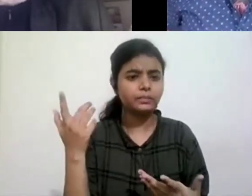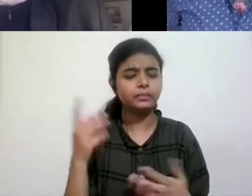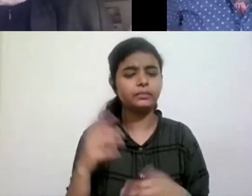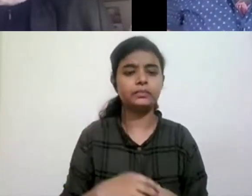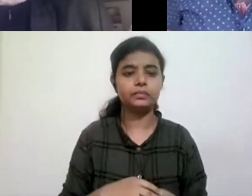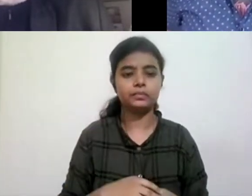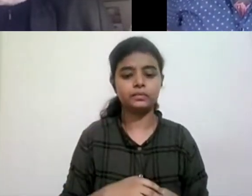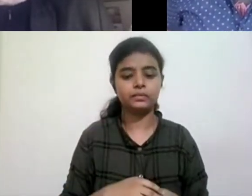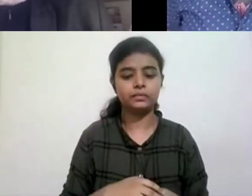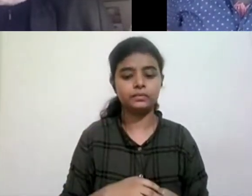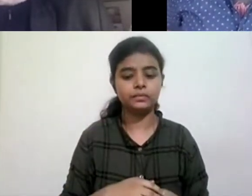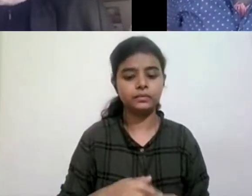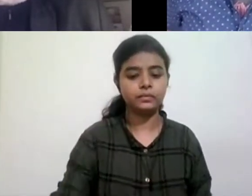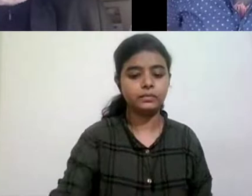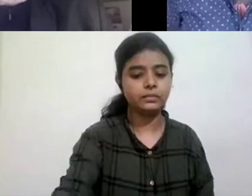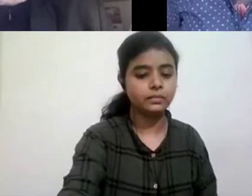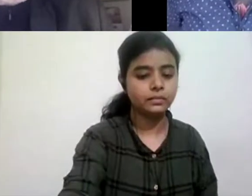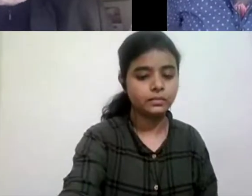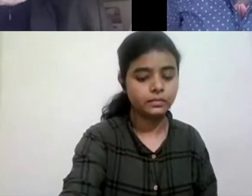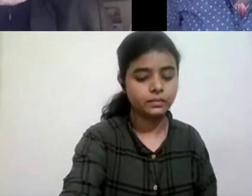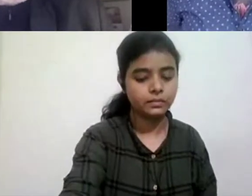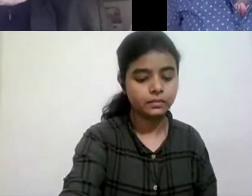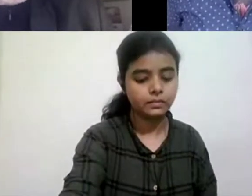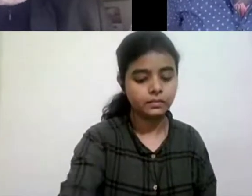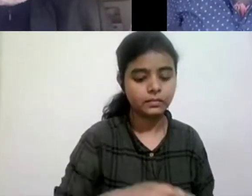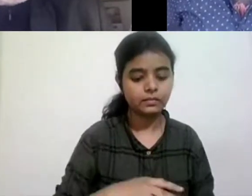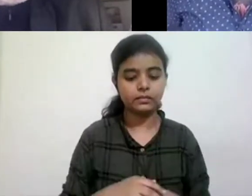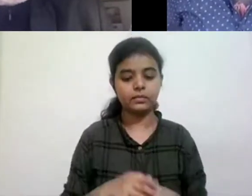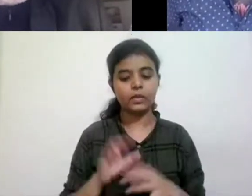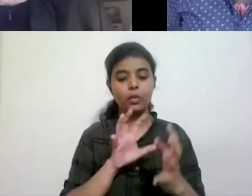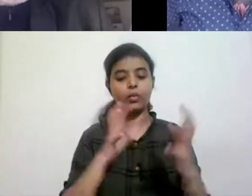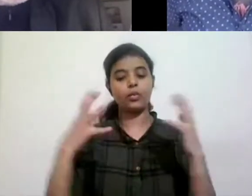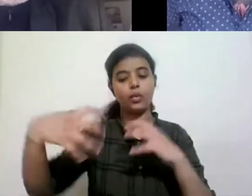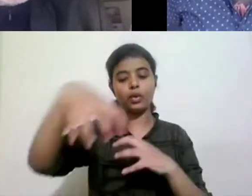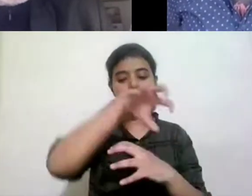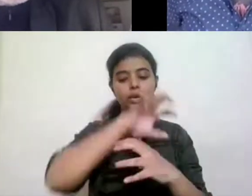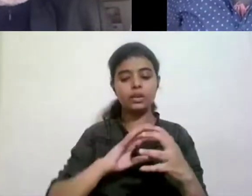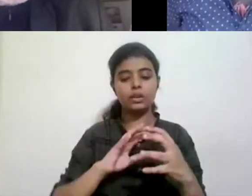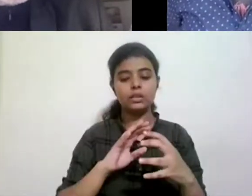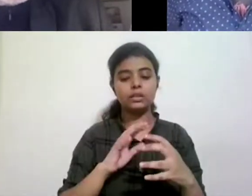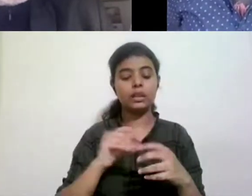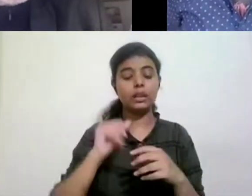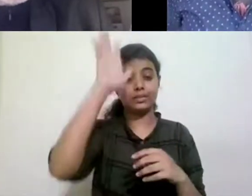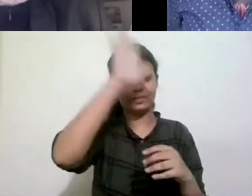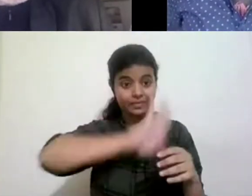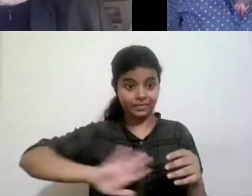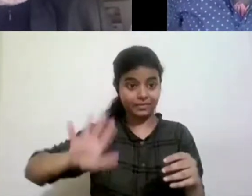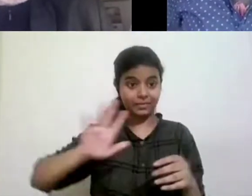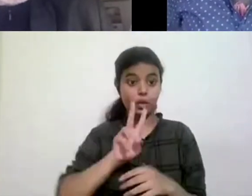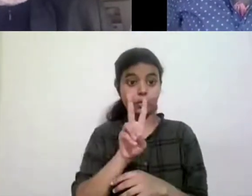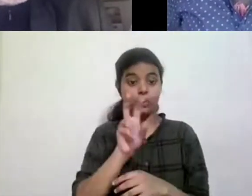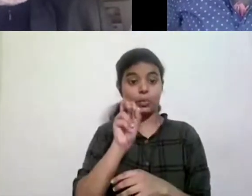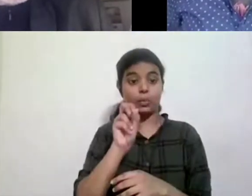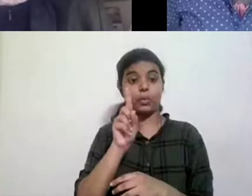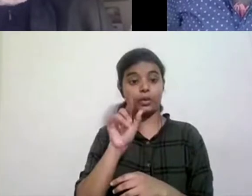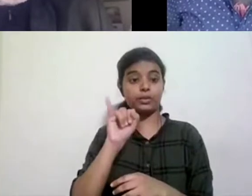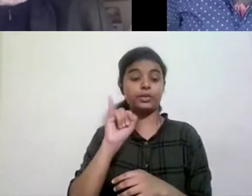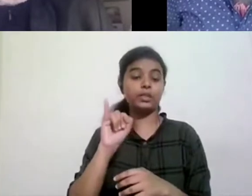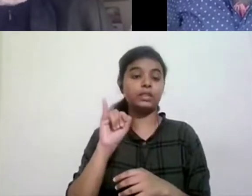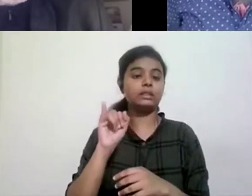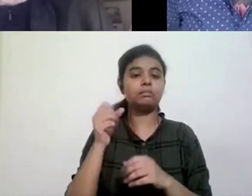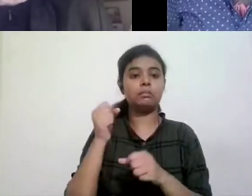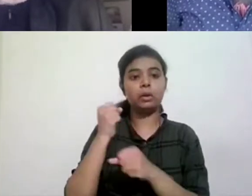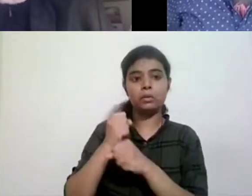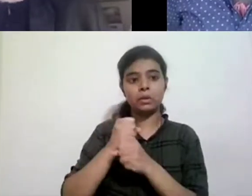uh, all over the world and specifically in India in 2016 government have passed